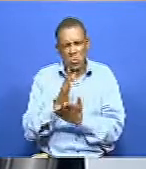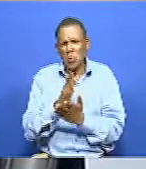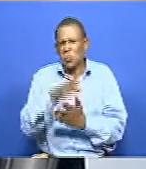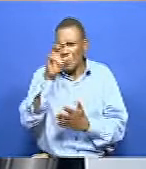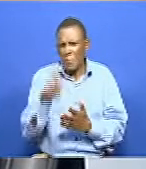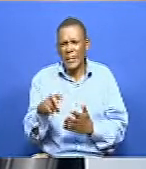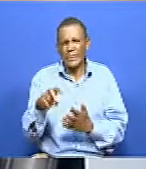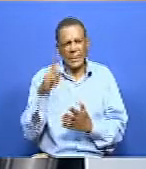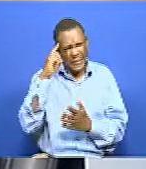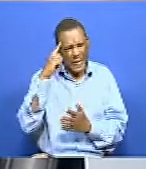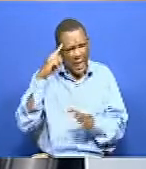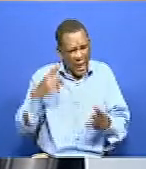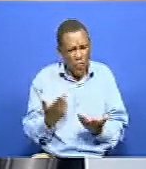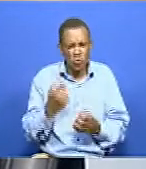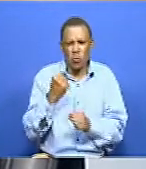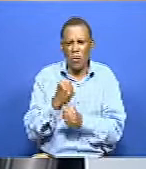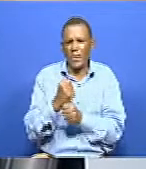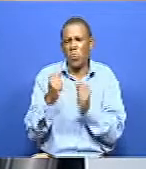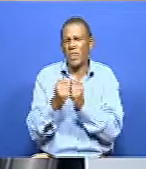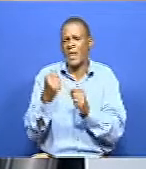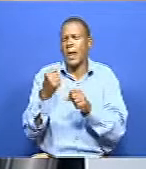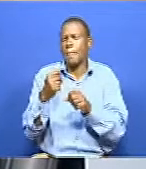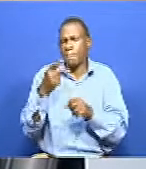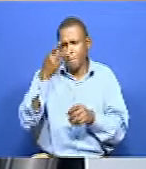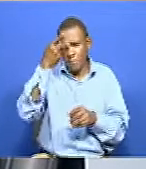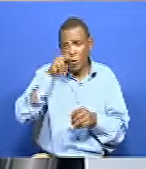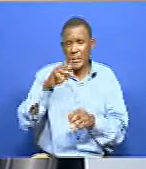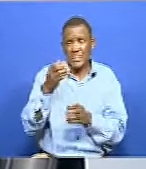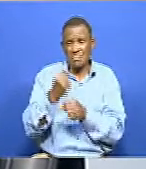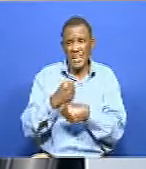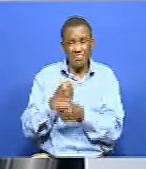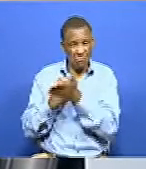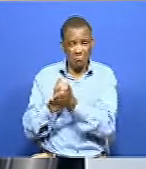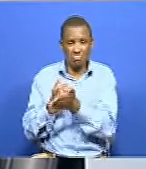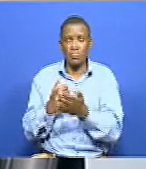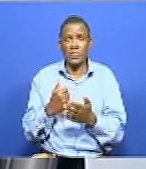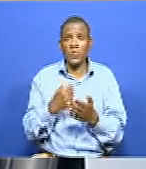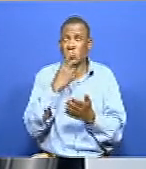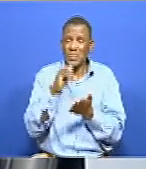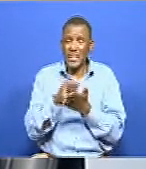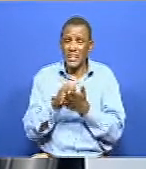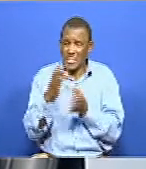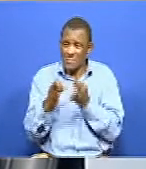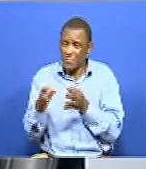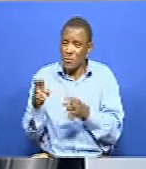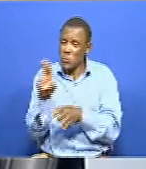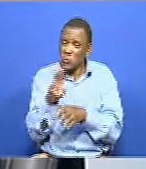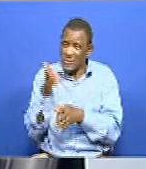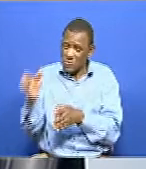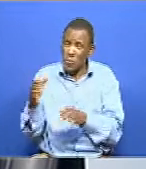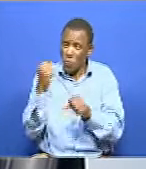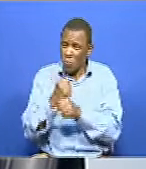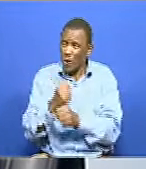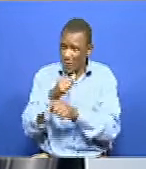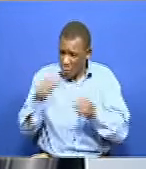implementing what is existing. Let's work on what is existing. And if that existing becomes a reality, it will really be a good reality.